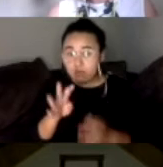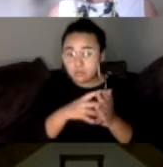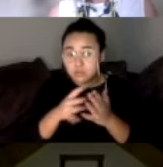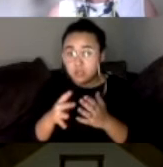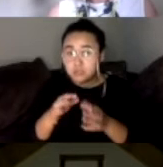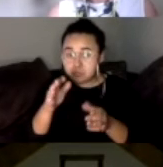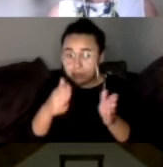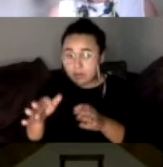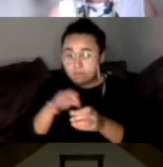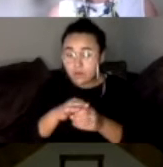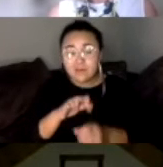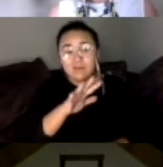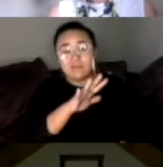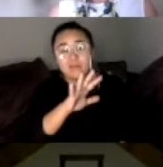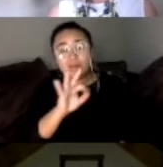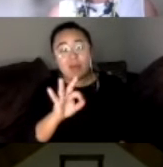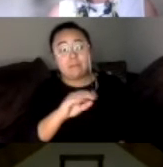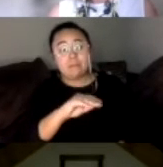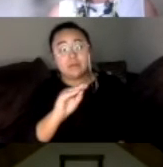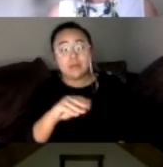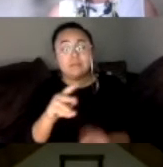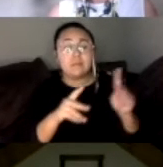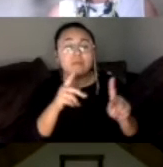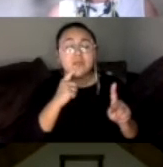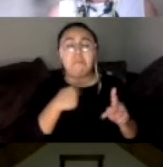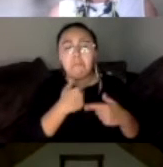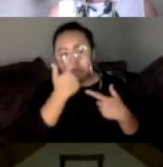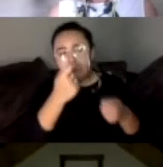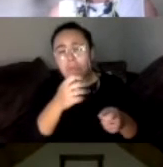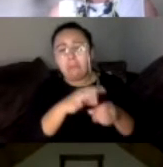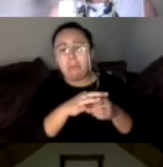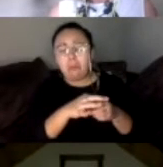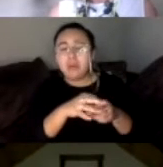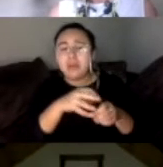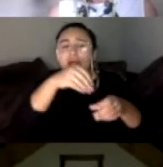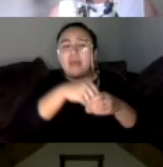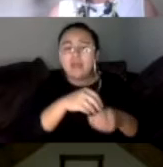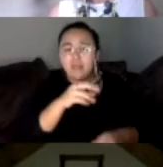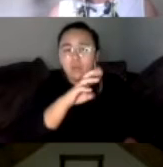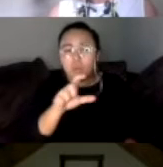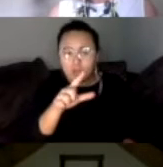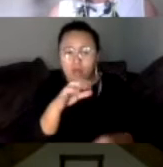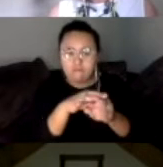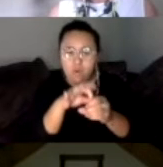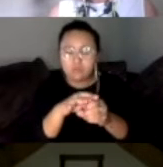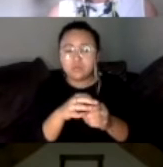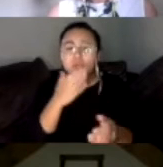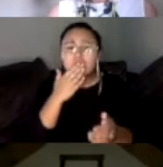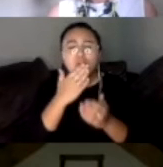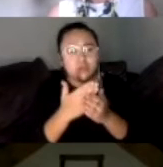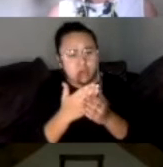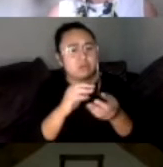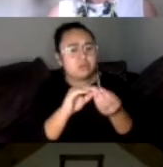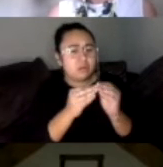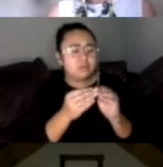59% of people said that they were interested in voting in the recall. So that's a good mark in terms of, you know, trying to make sure that there's some